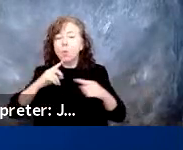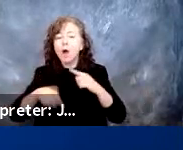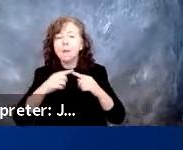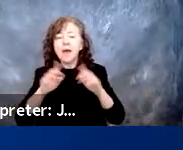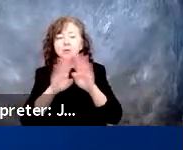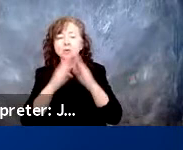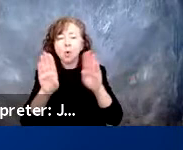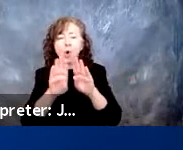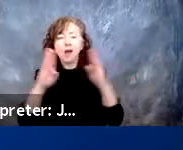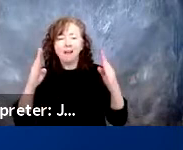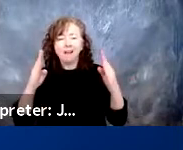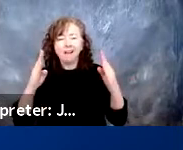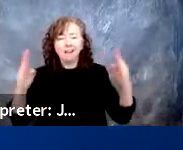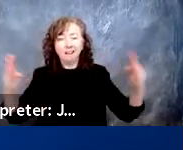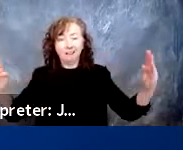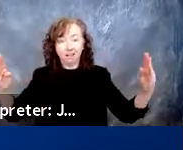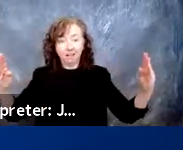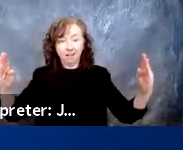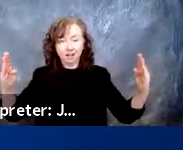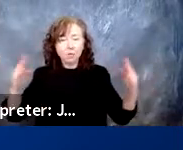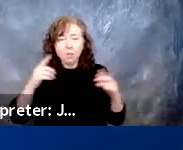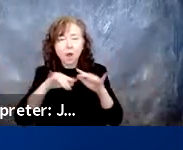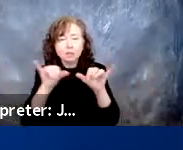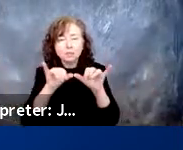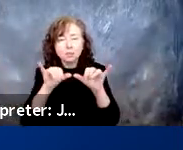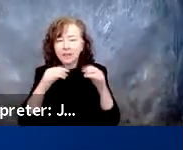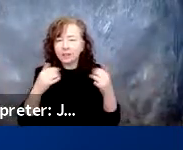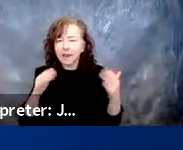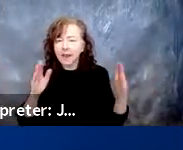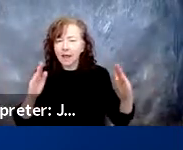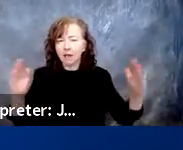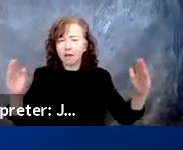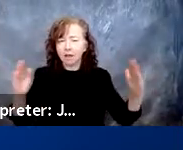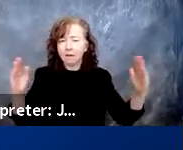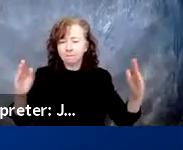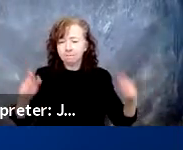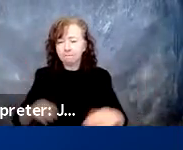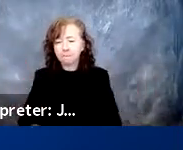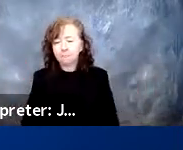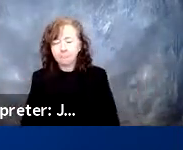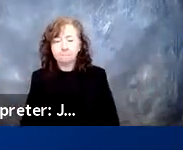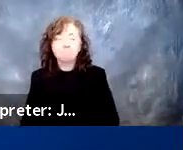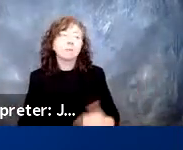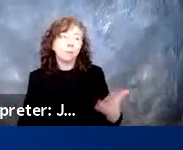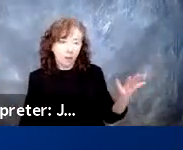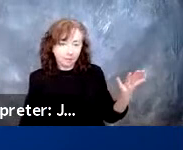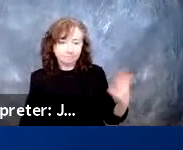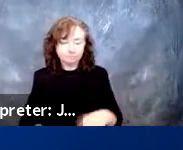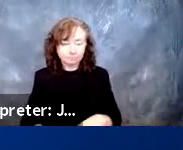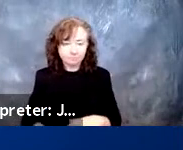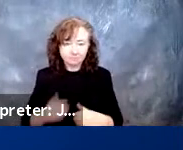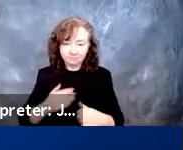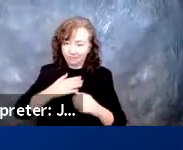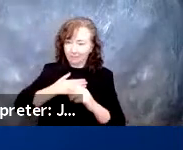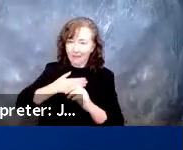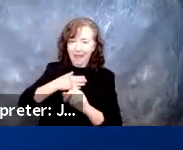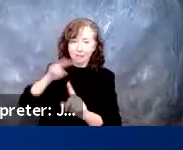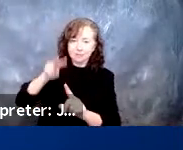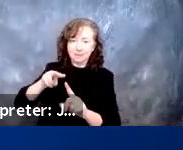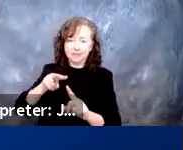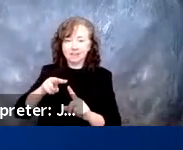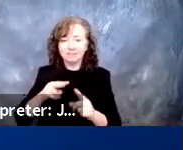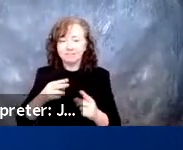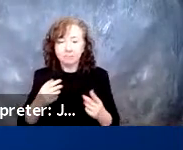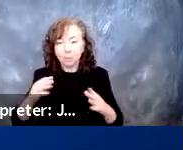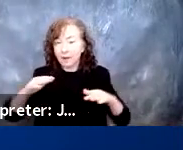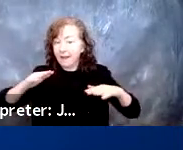What door widths are you currently working with? I would, well, I mean, from our perspective, we haven't